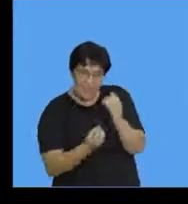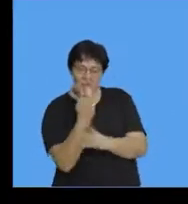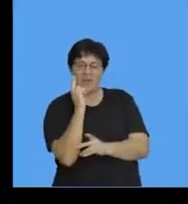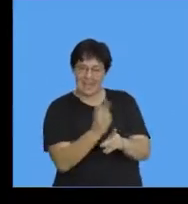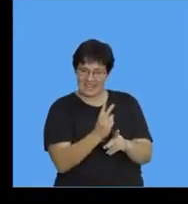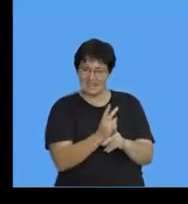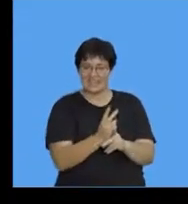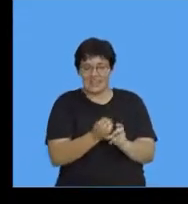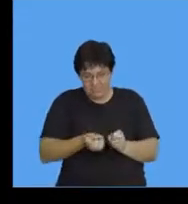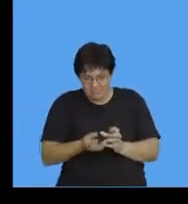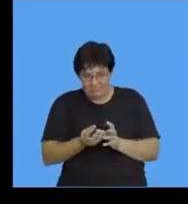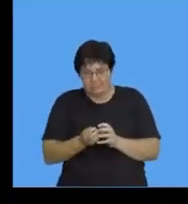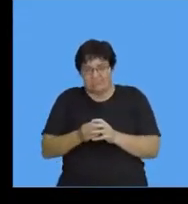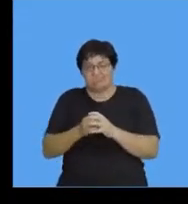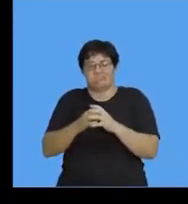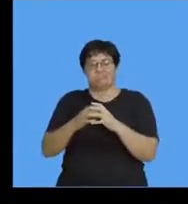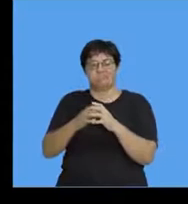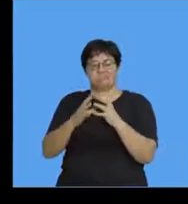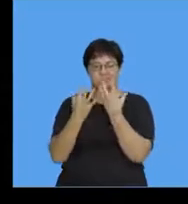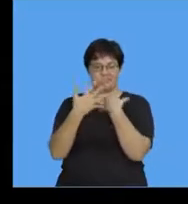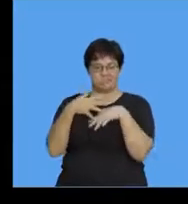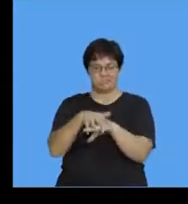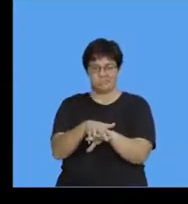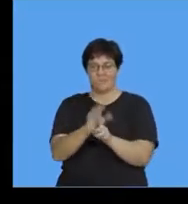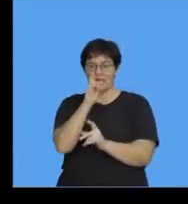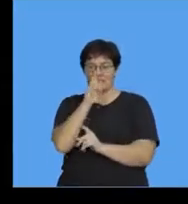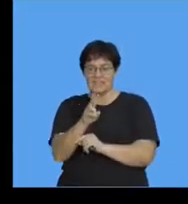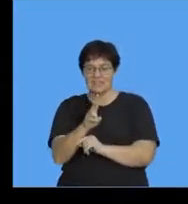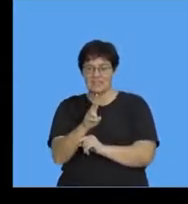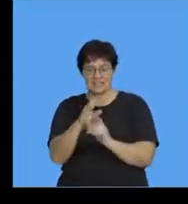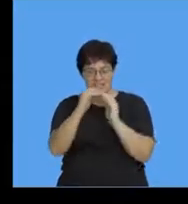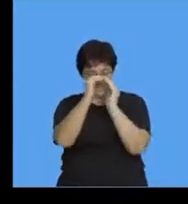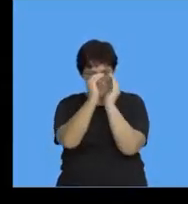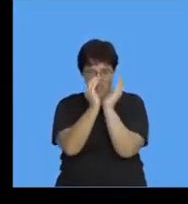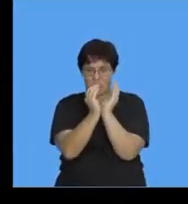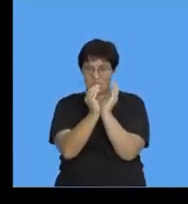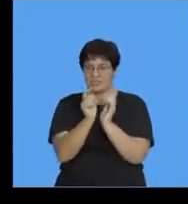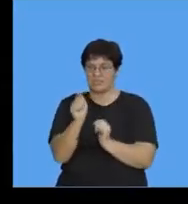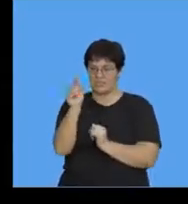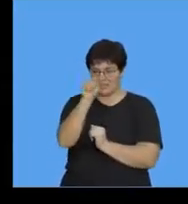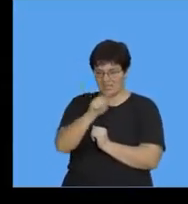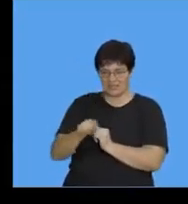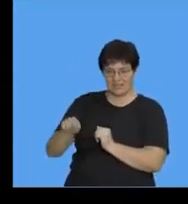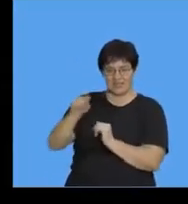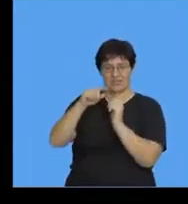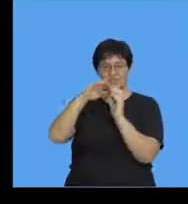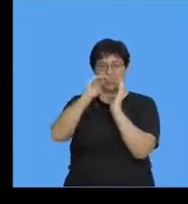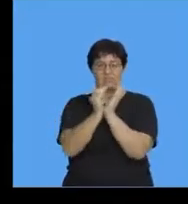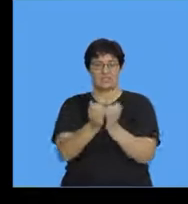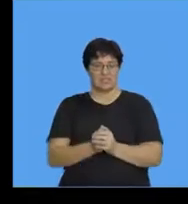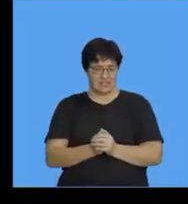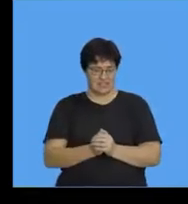and he fertilizes her now have a look at the shape round round